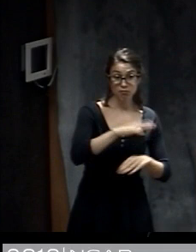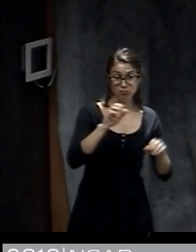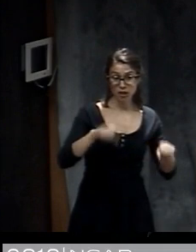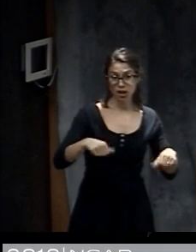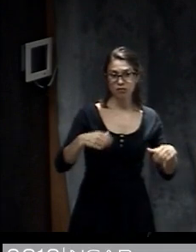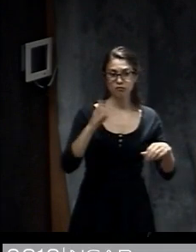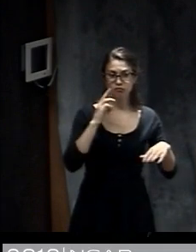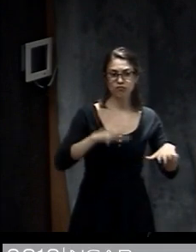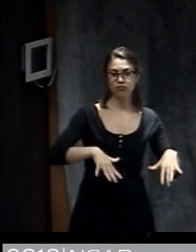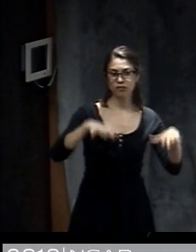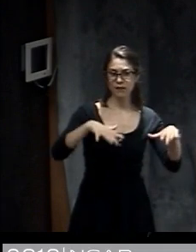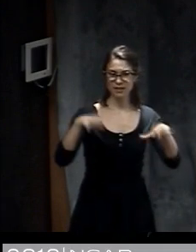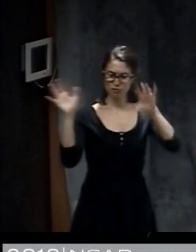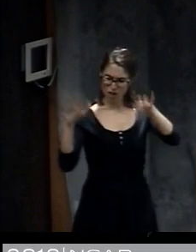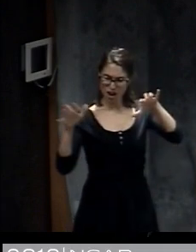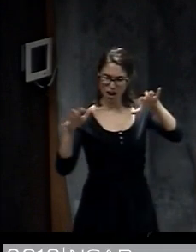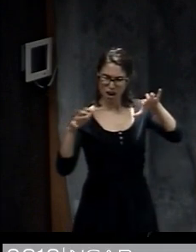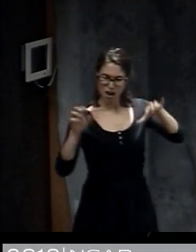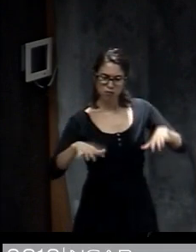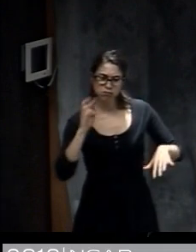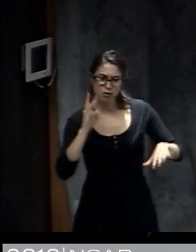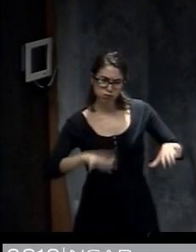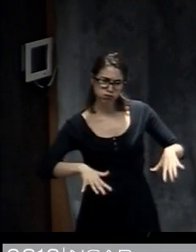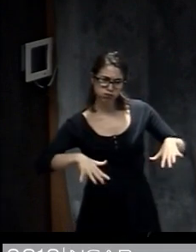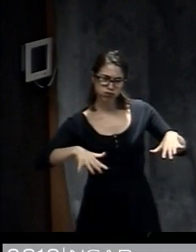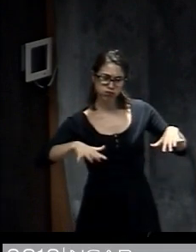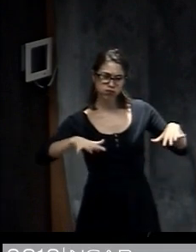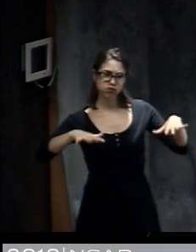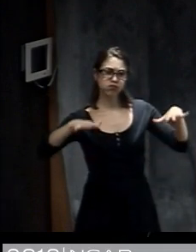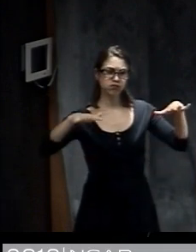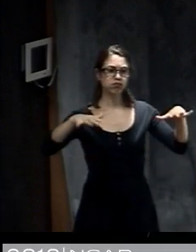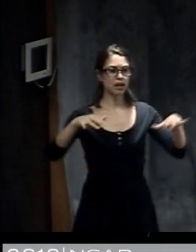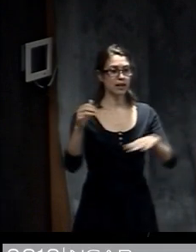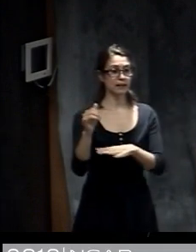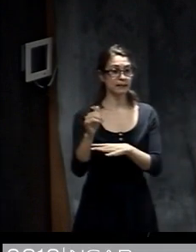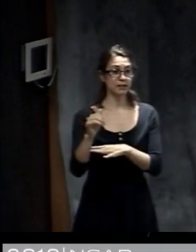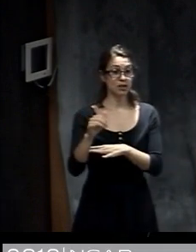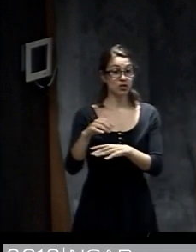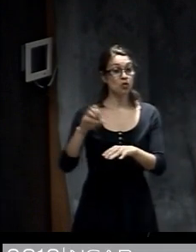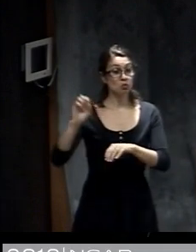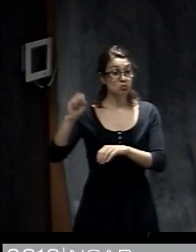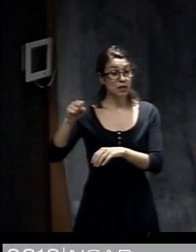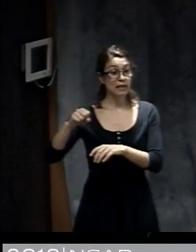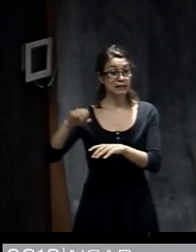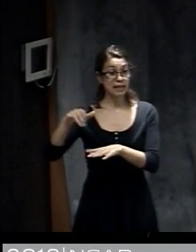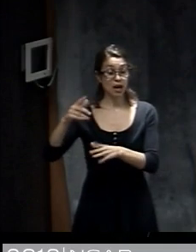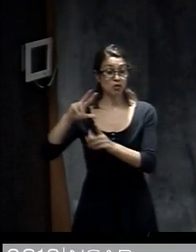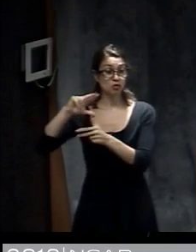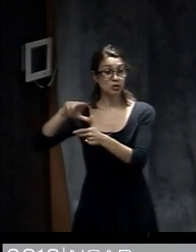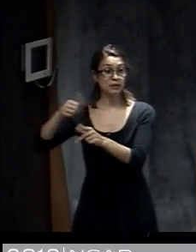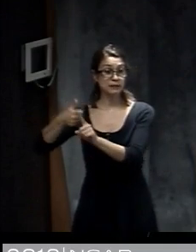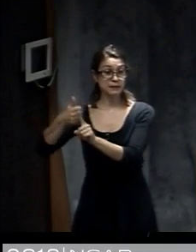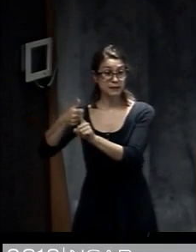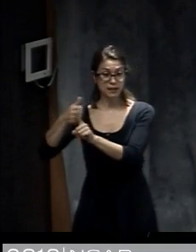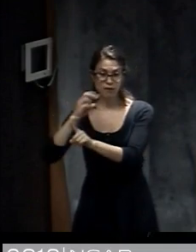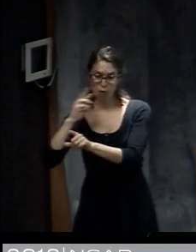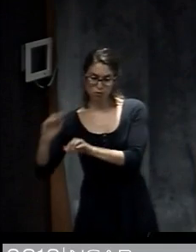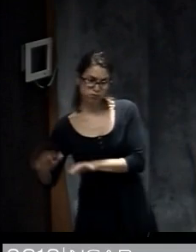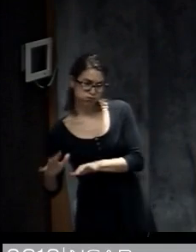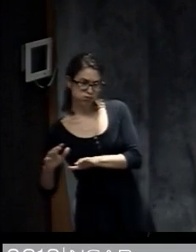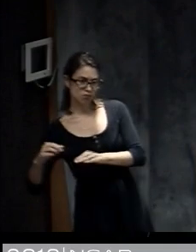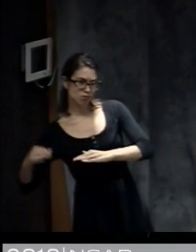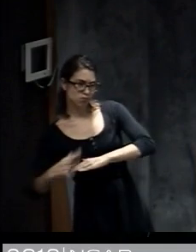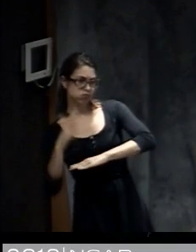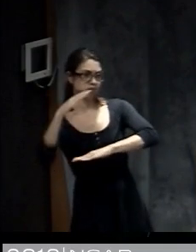hazard in the Houston area. There was storm surge and strong winds near the area where the hurricane initially made landfall. And then later on, there was inland flooding from heavy